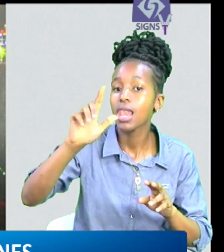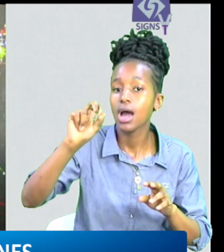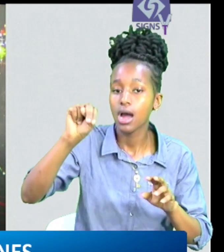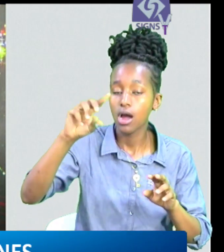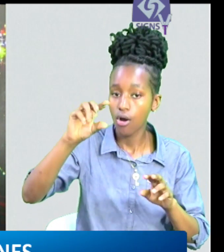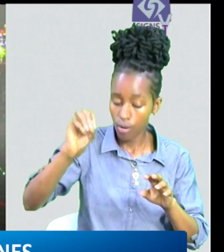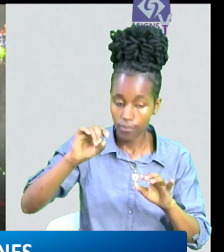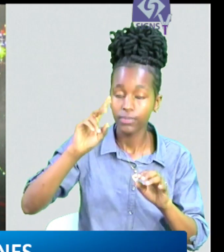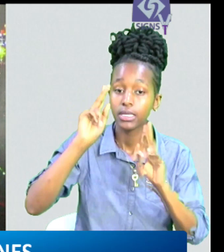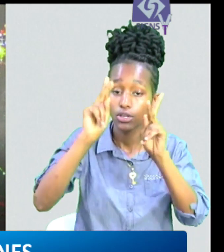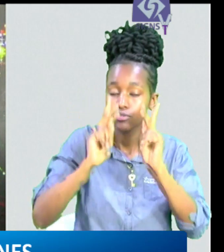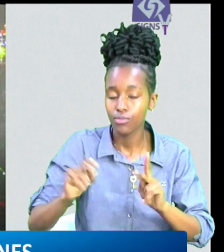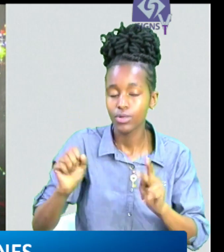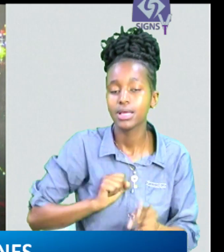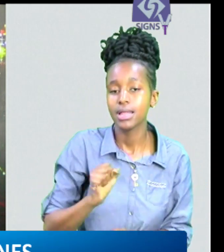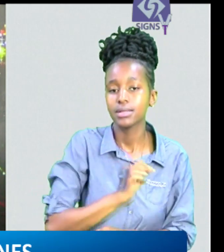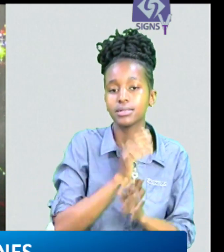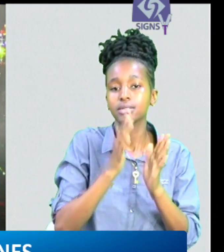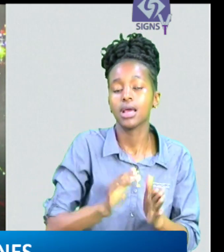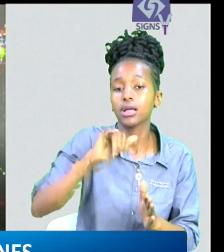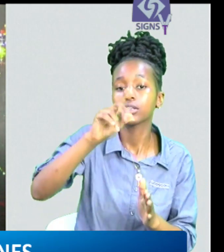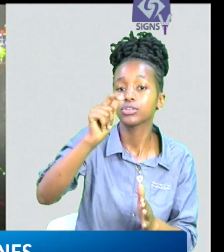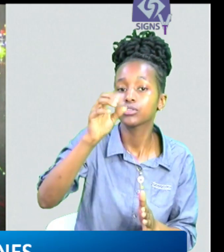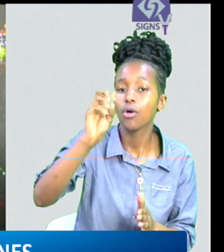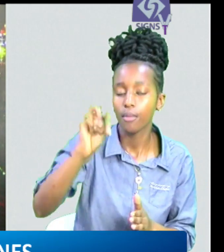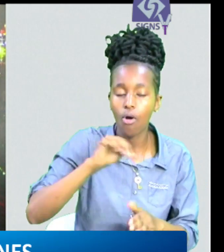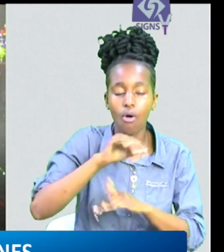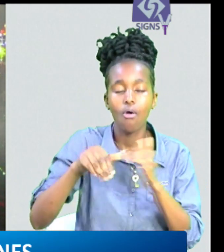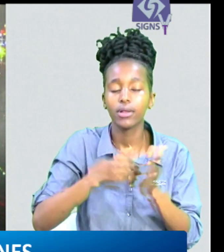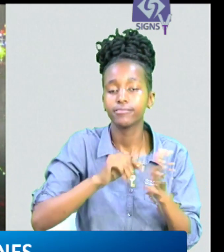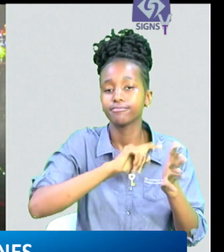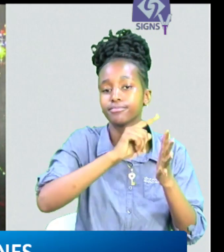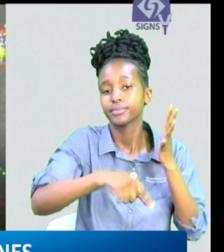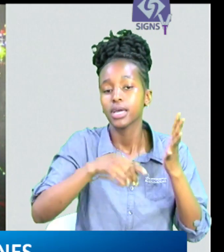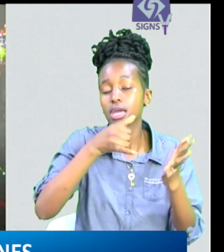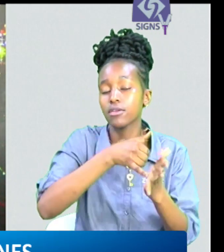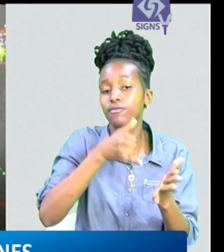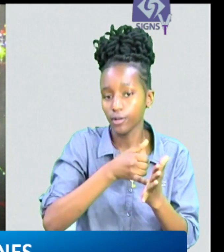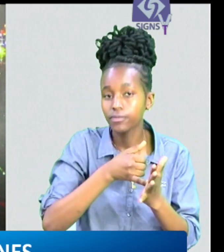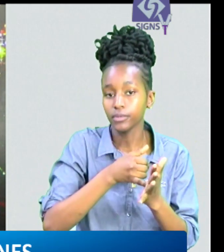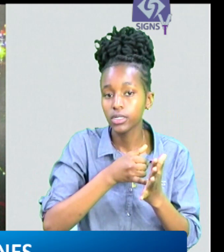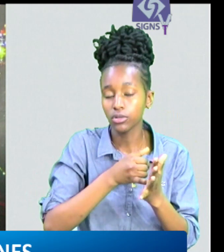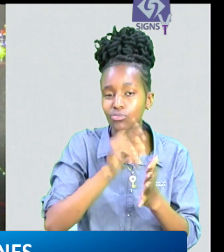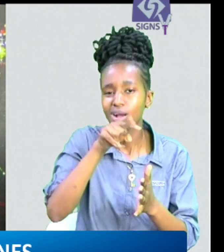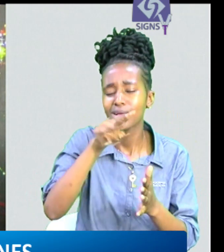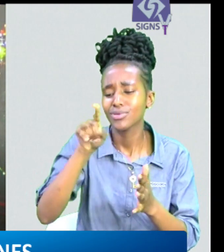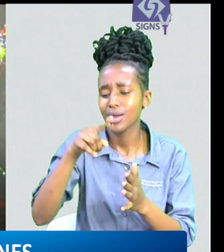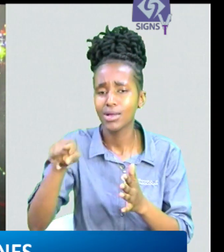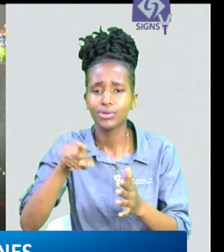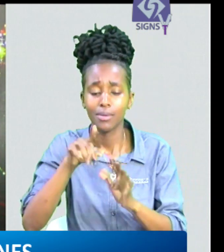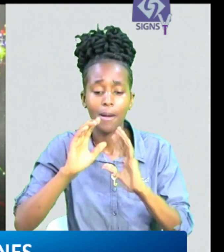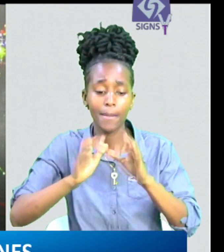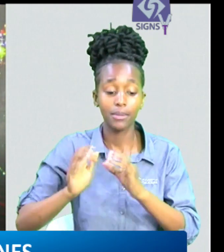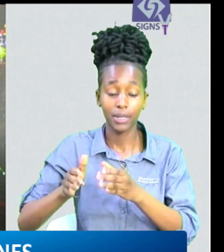felix odior jalango langata caroli omondi suba south and kisumo senator tom odienda they